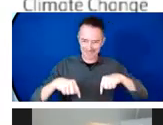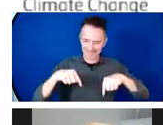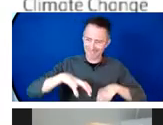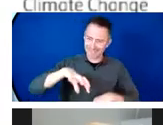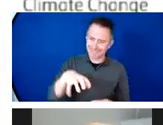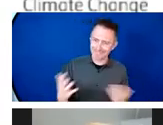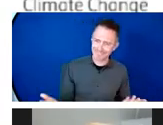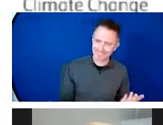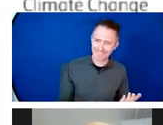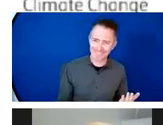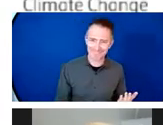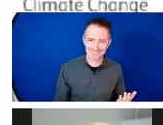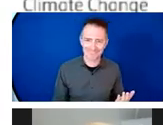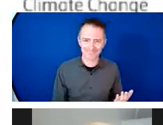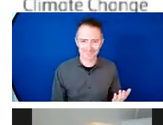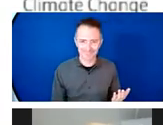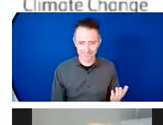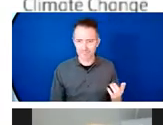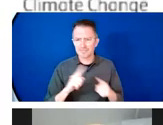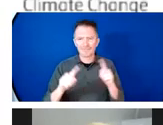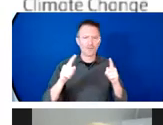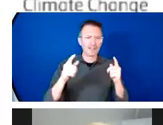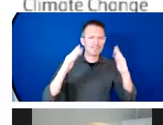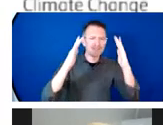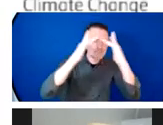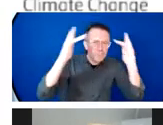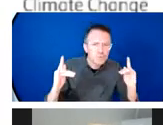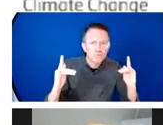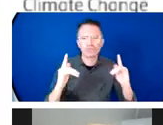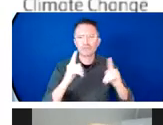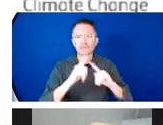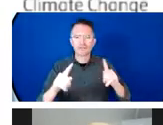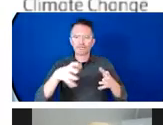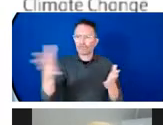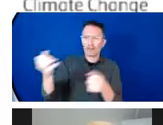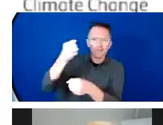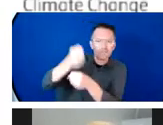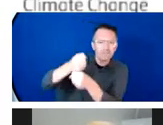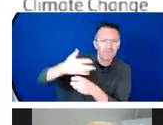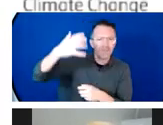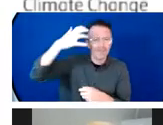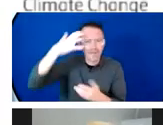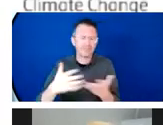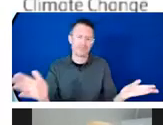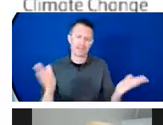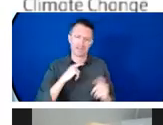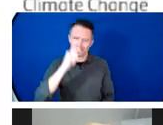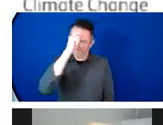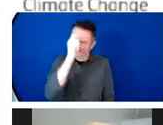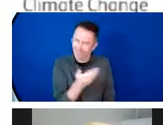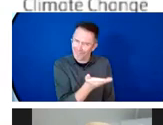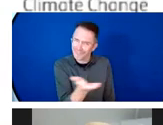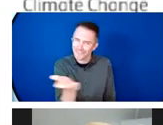all protocols respected, honorable participants, I would first like to express on behalf